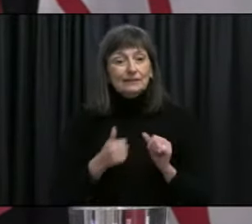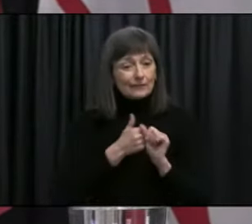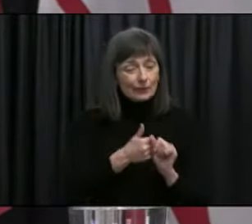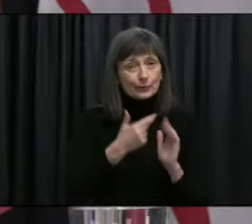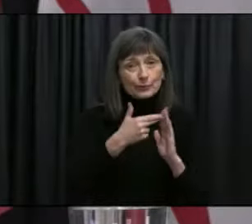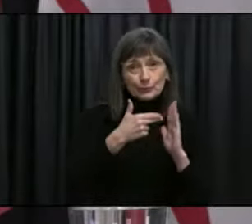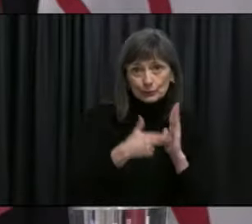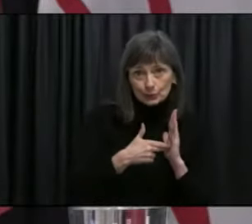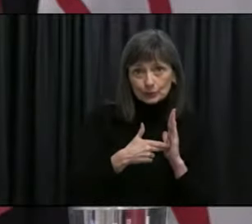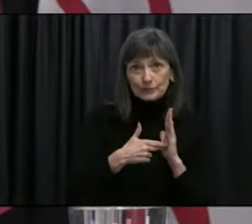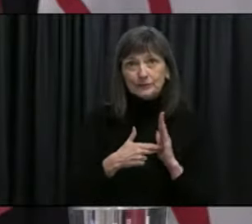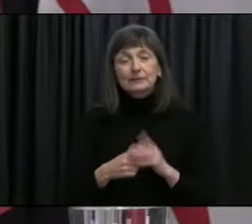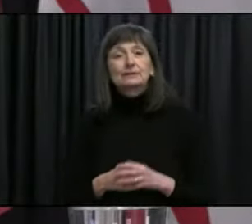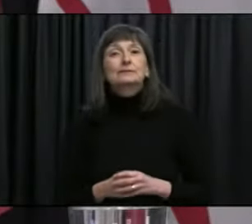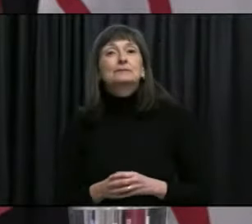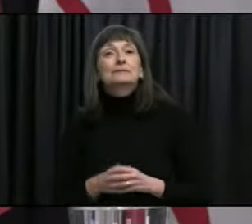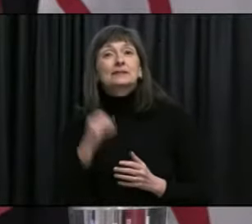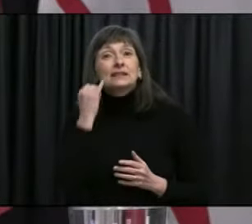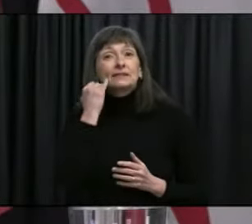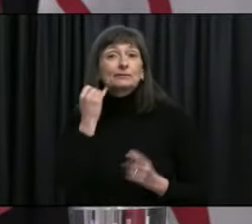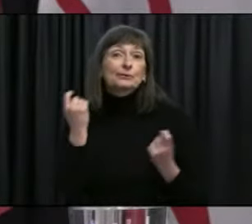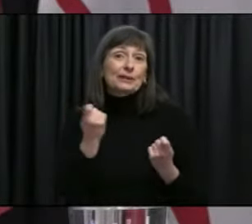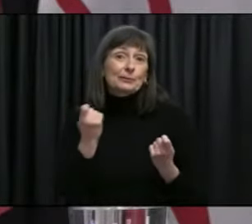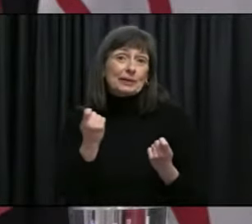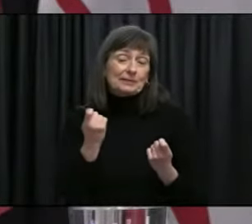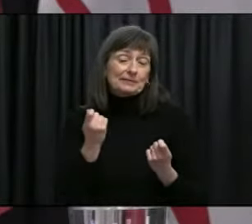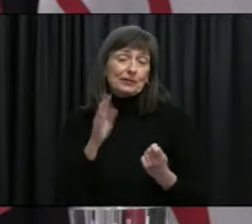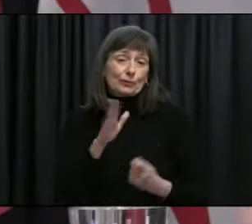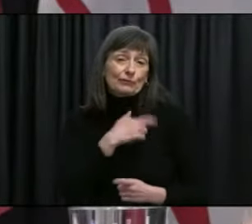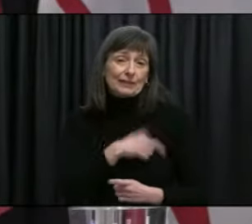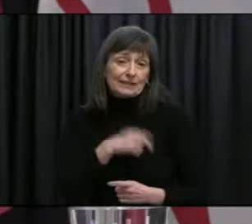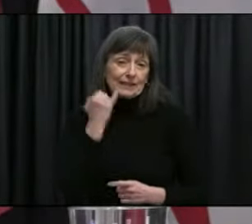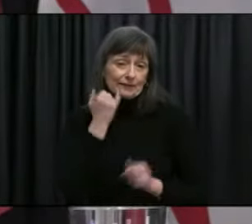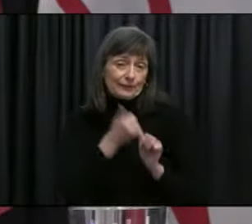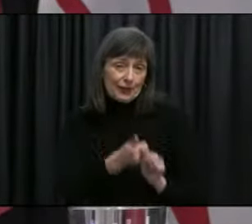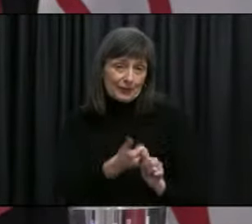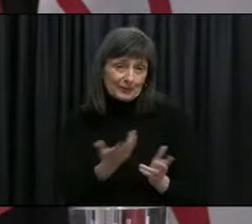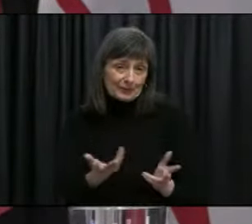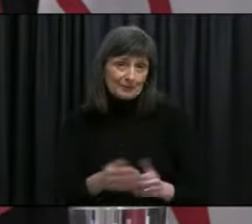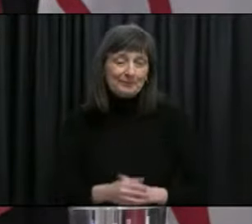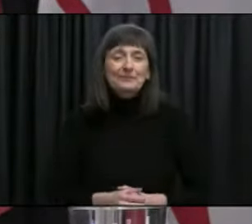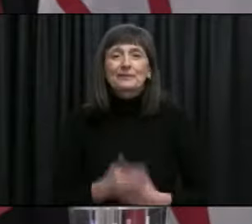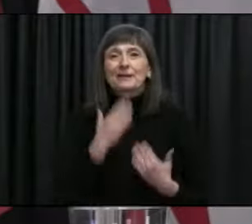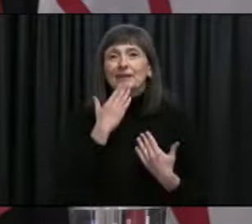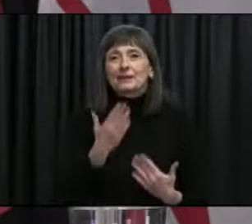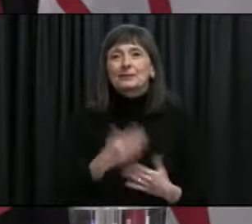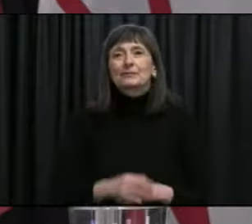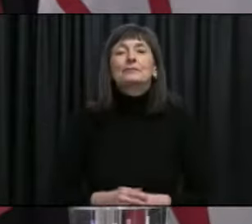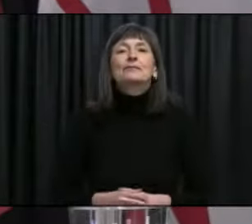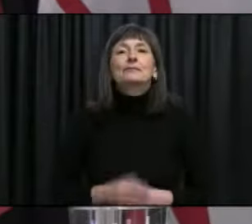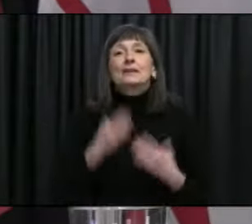the easter weekend if you're inclined to celebrate easter thank you thank you premier stay safe everyone